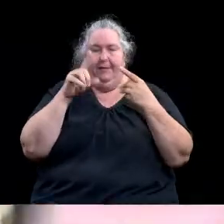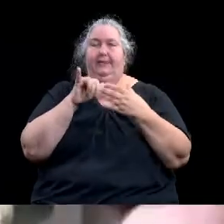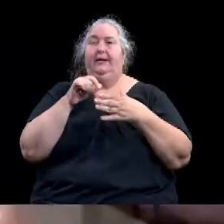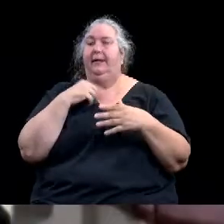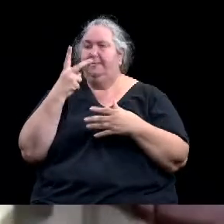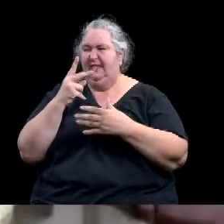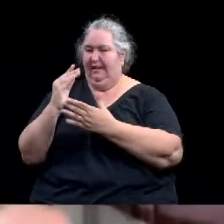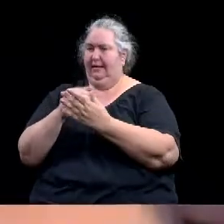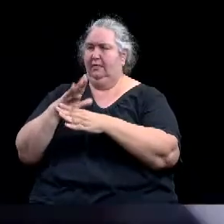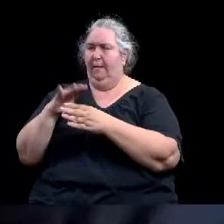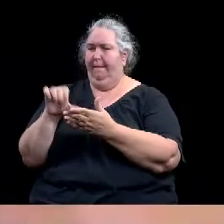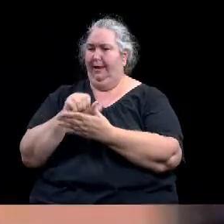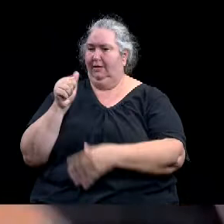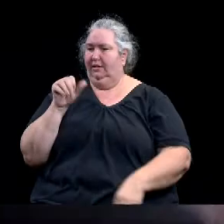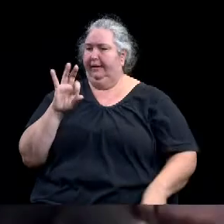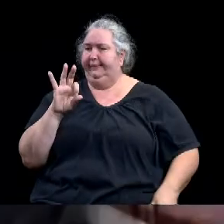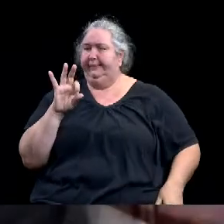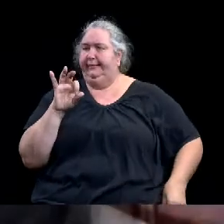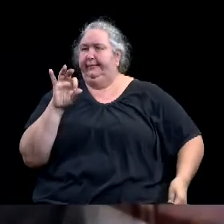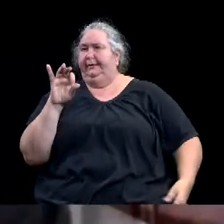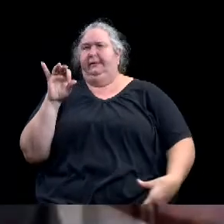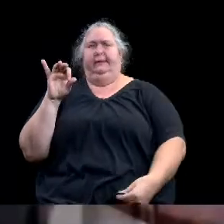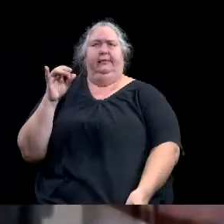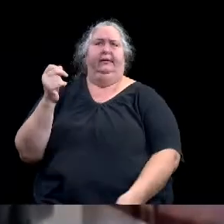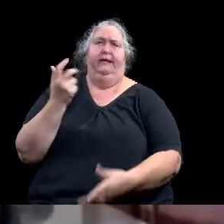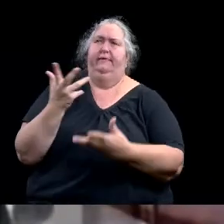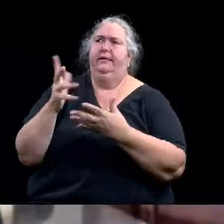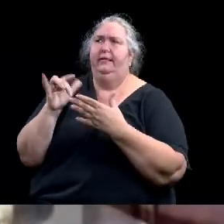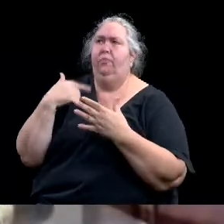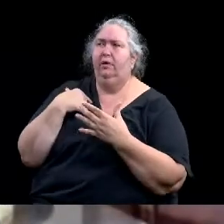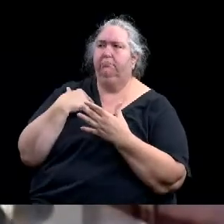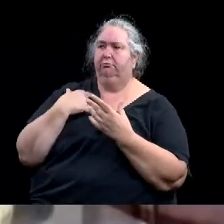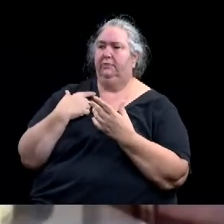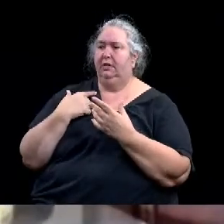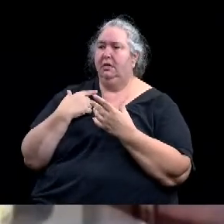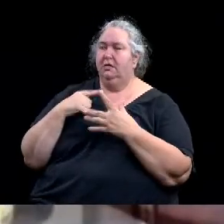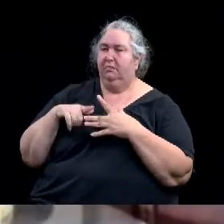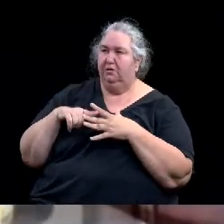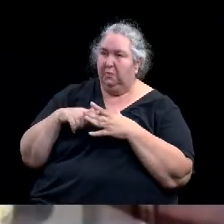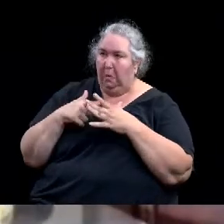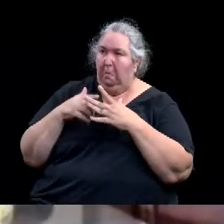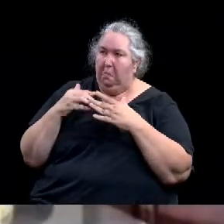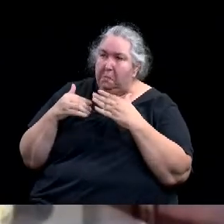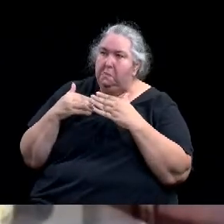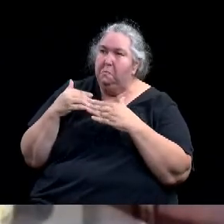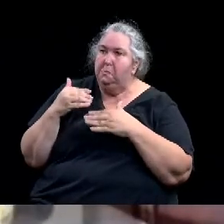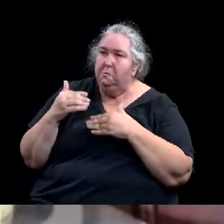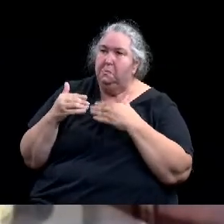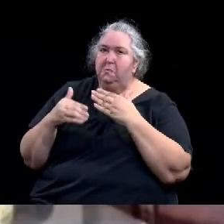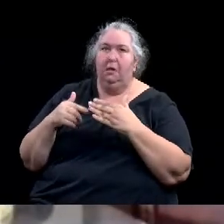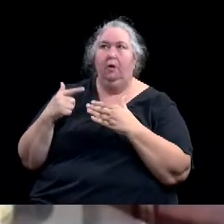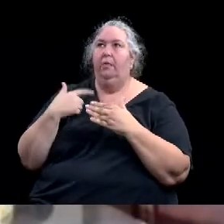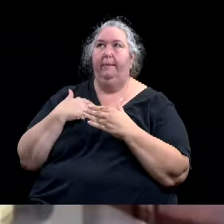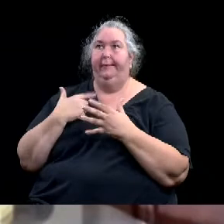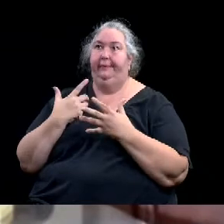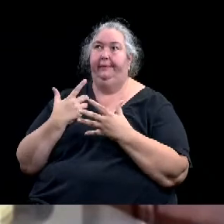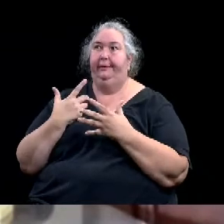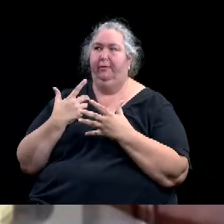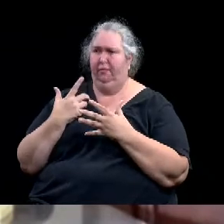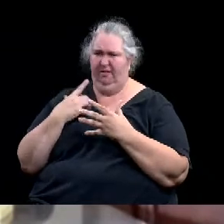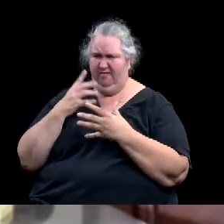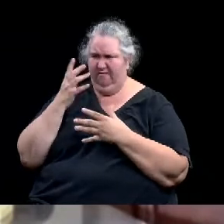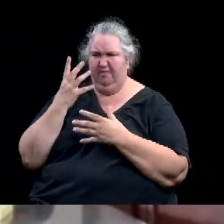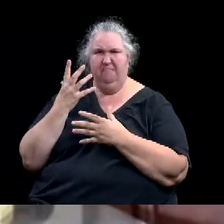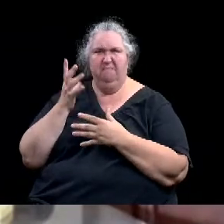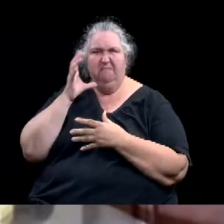we've been missing for so long, we missed a whole year of all of all these activities. So I appreciate, uh, everybody's thought and getting this stuff back in